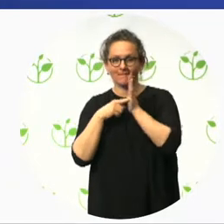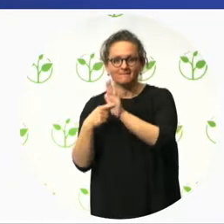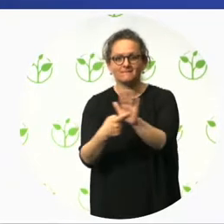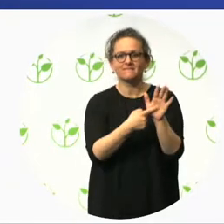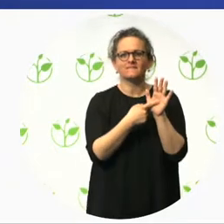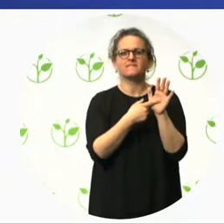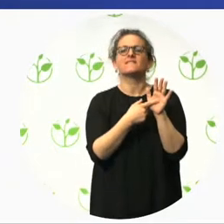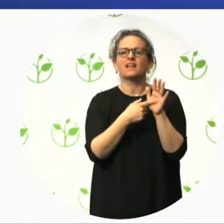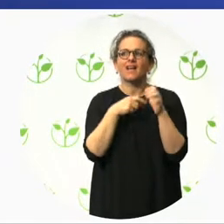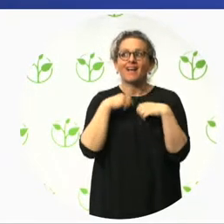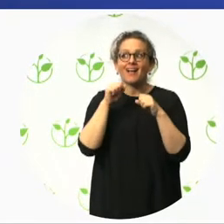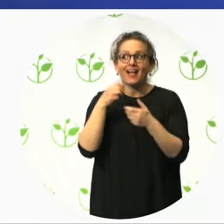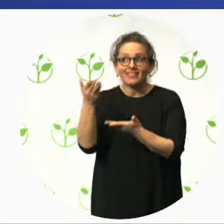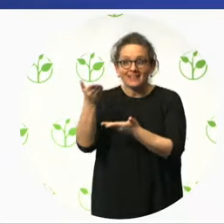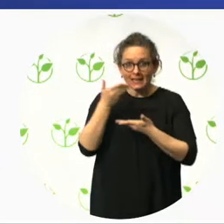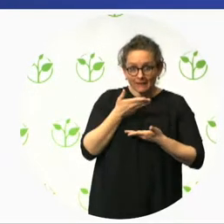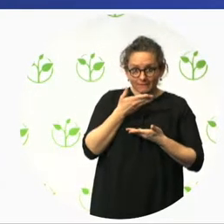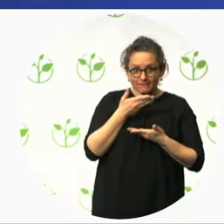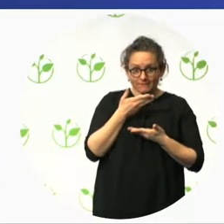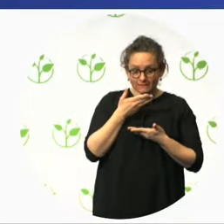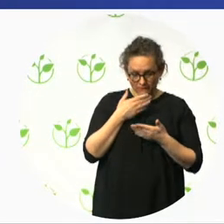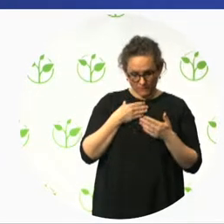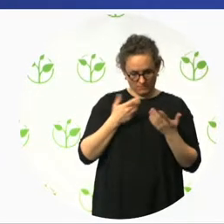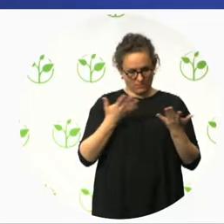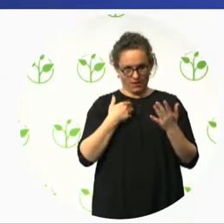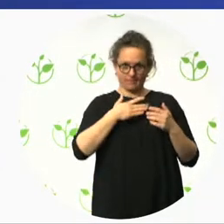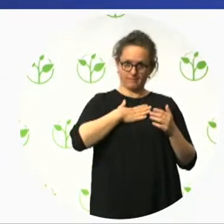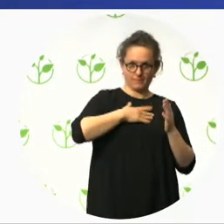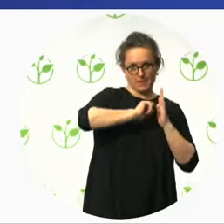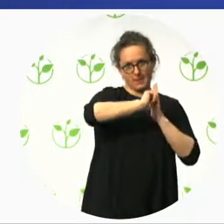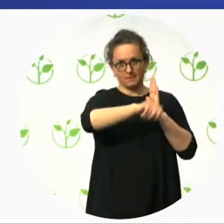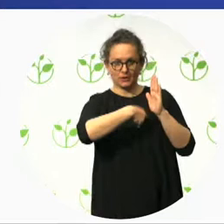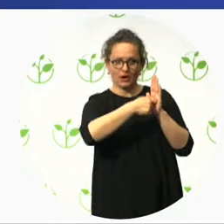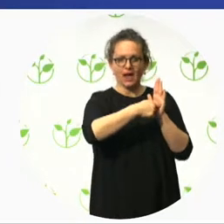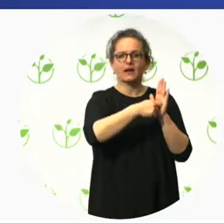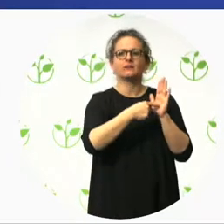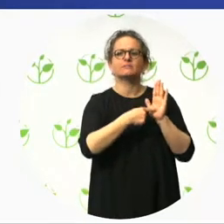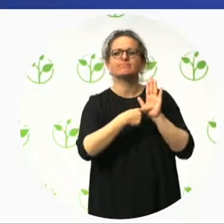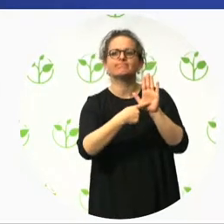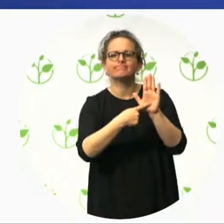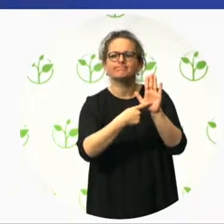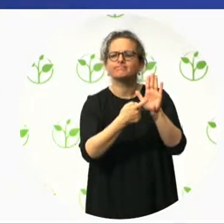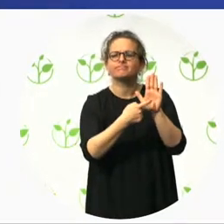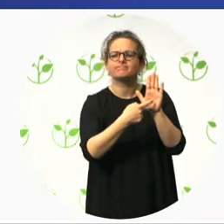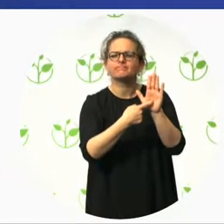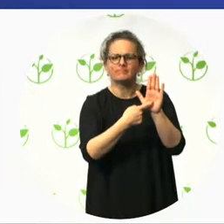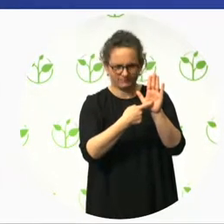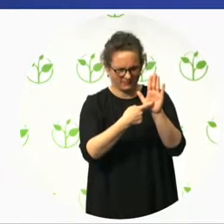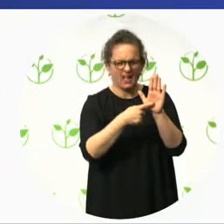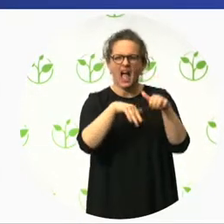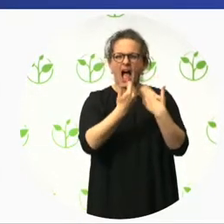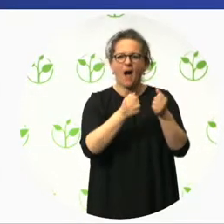.at. Let me give you a few words to our association.